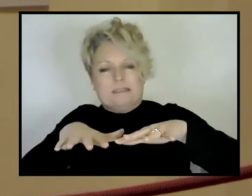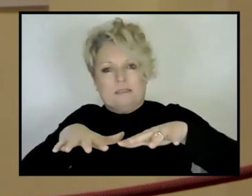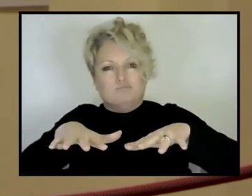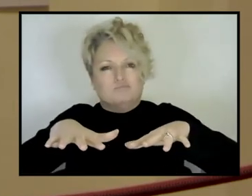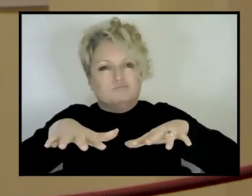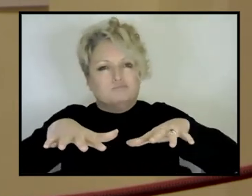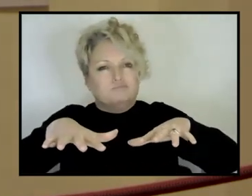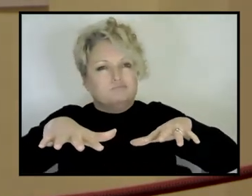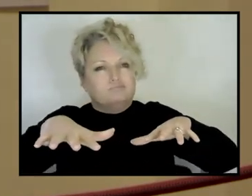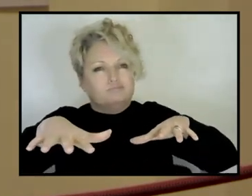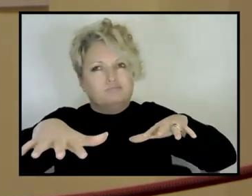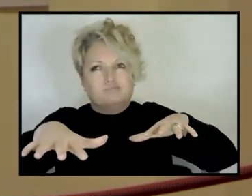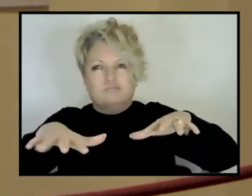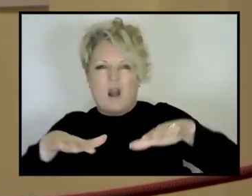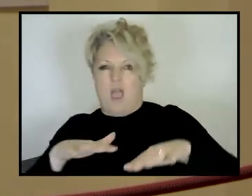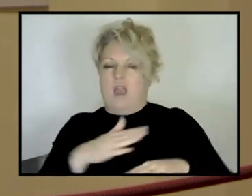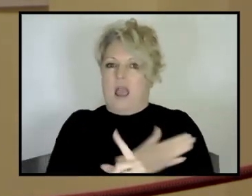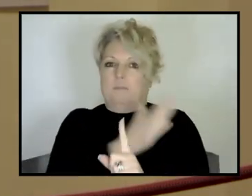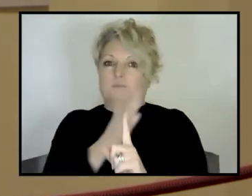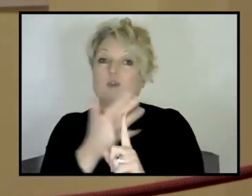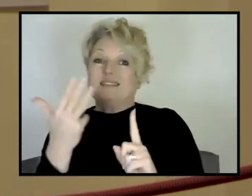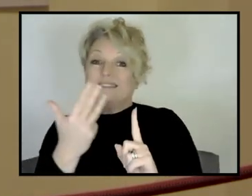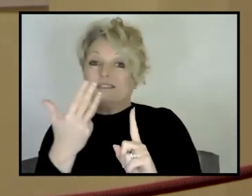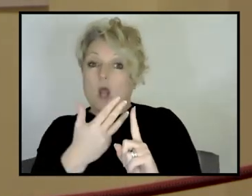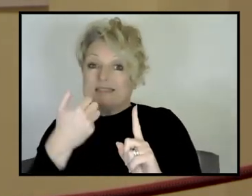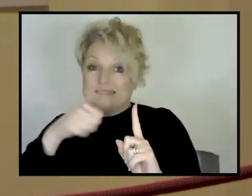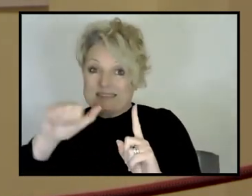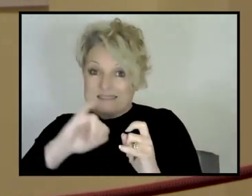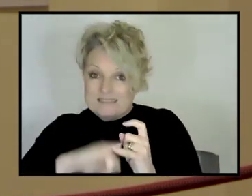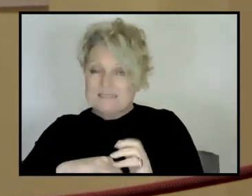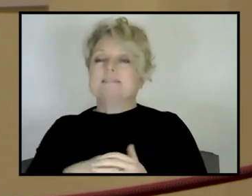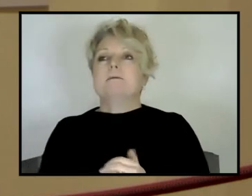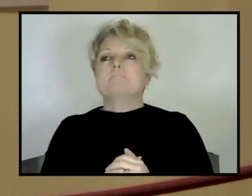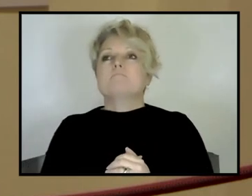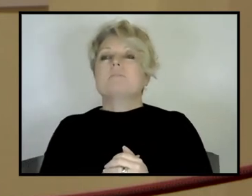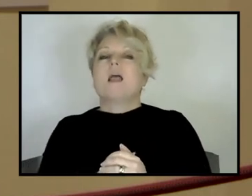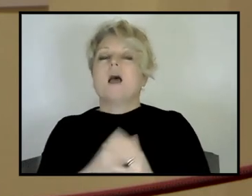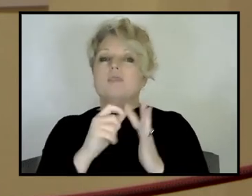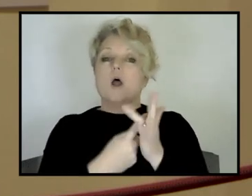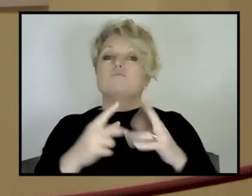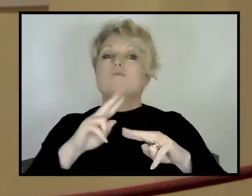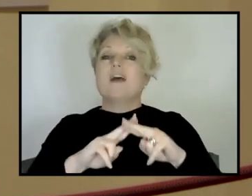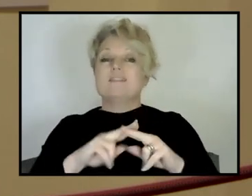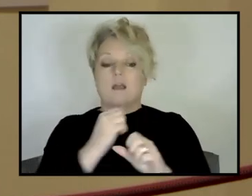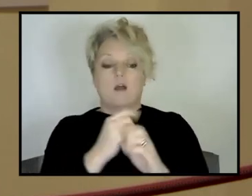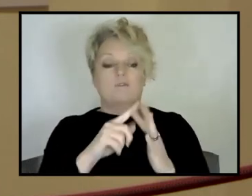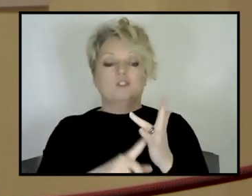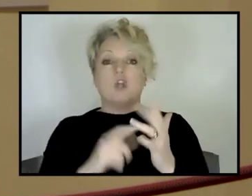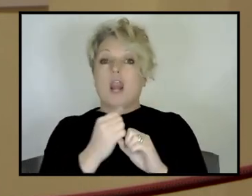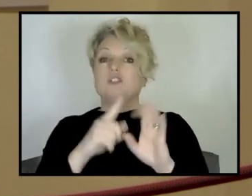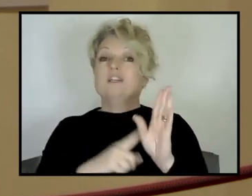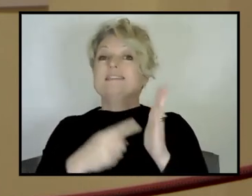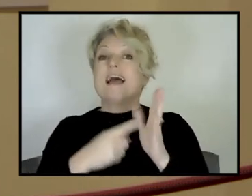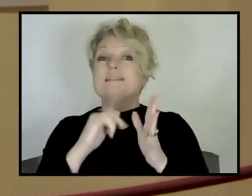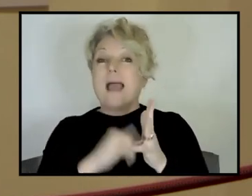the 60s, uh, Professor Sam Carey that Pete just mentioned, the Professor of Geology at the University of Tasmania, who was an incredible character.